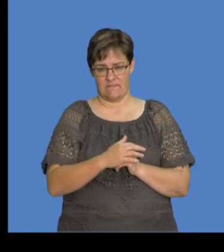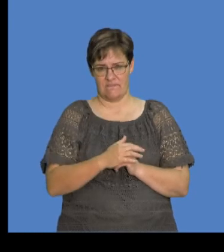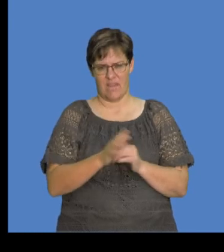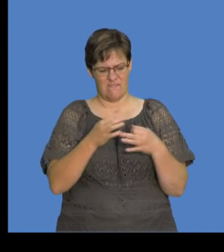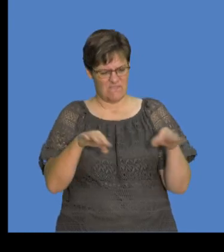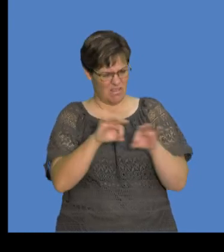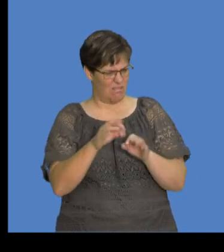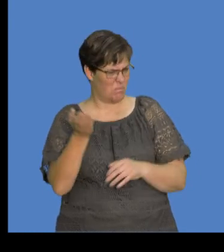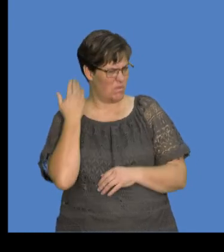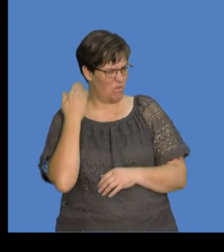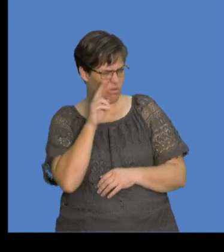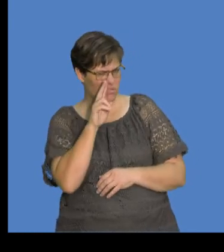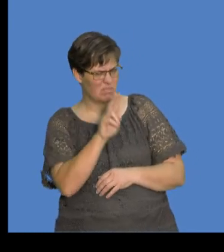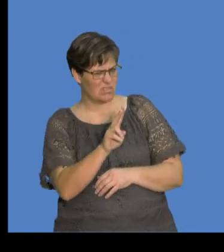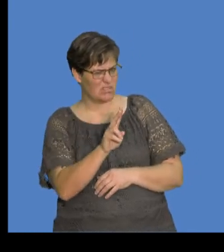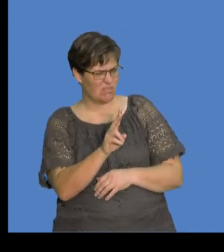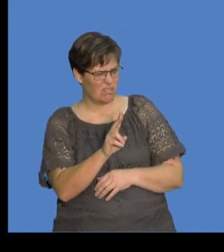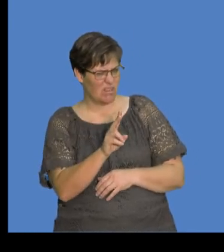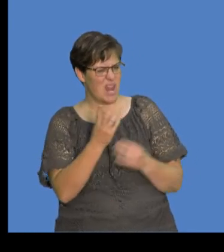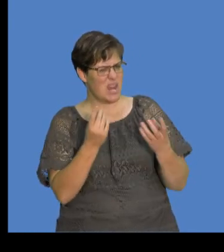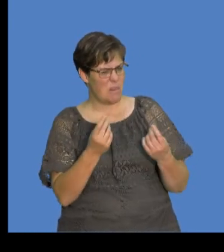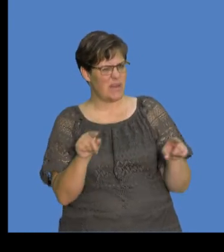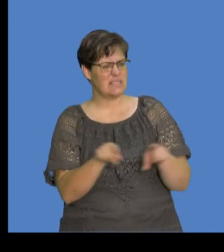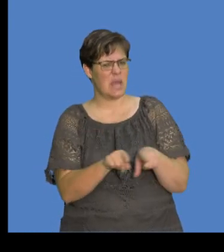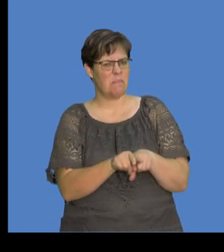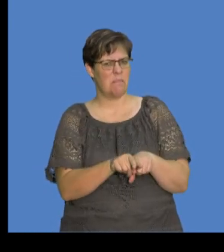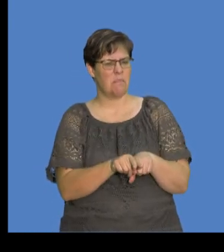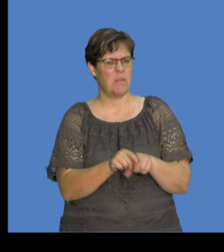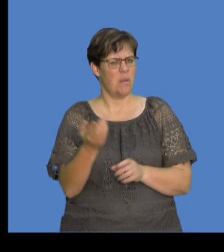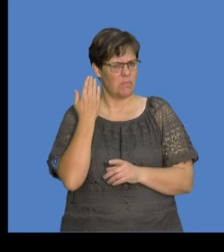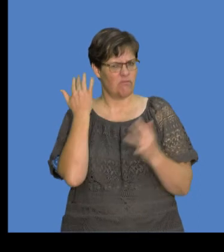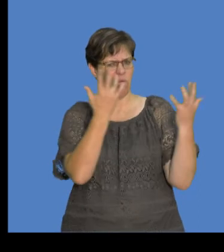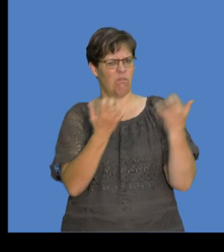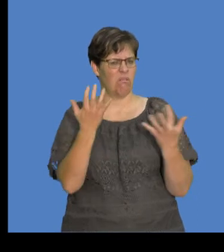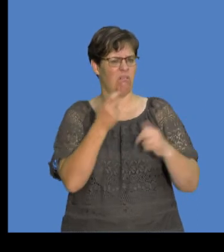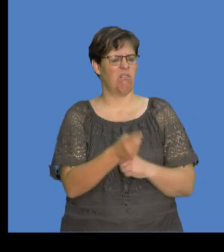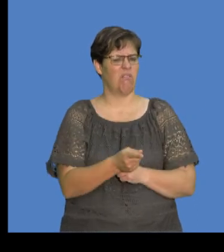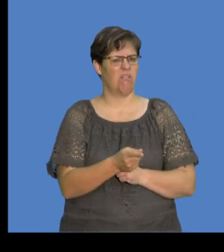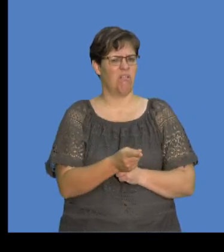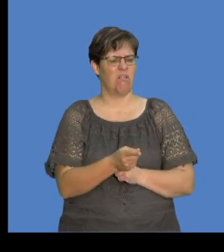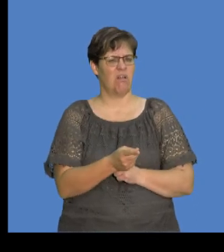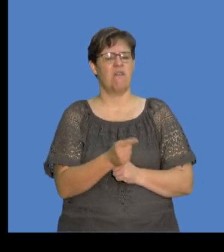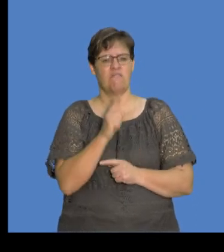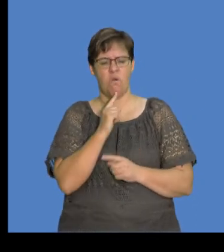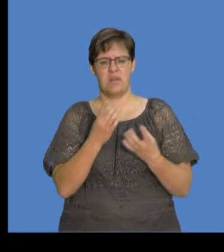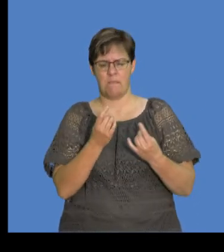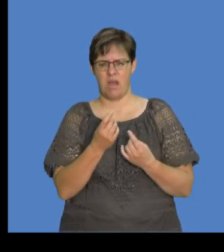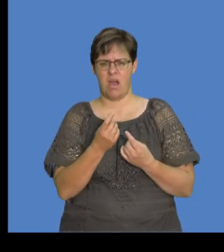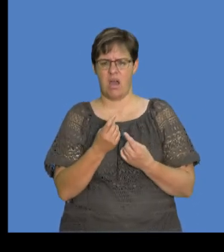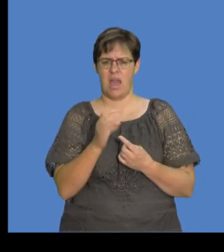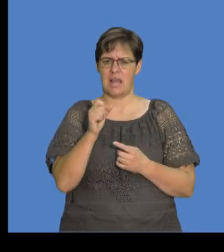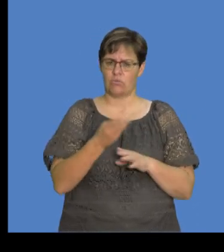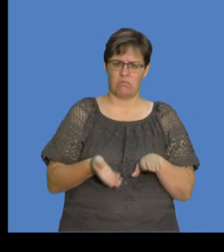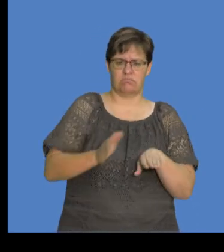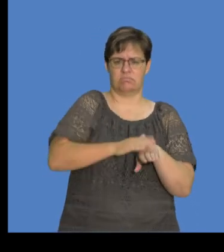that value looks very familiar because it's the same number of electrons that we calculated earlier on in terms of the number of